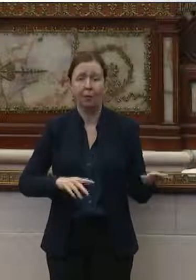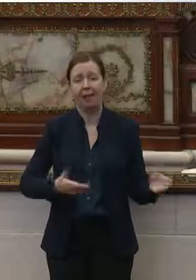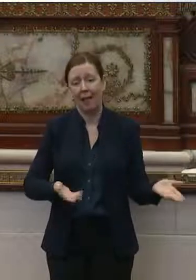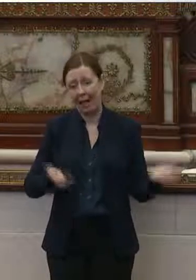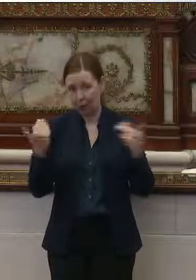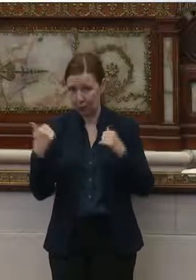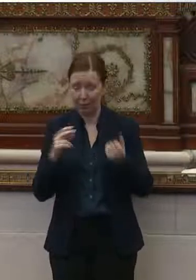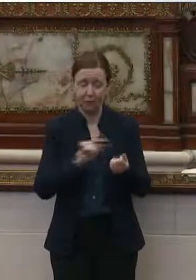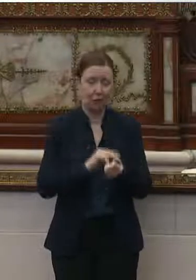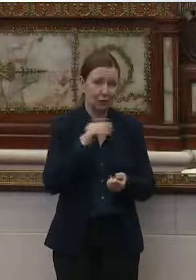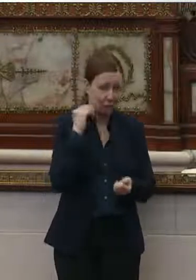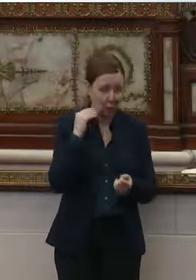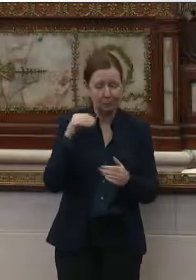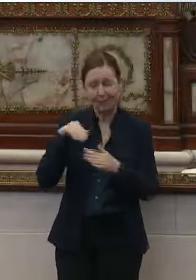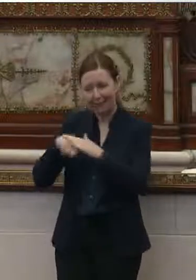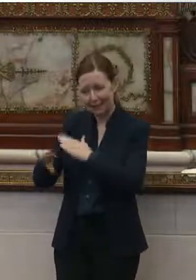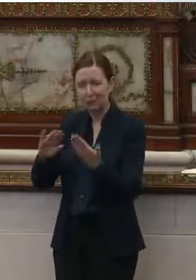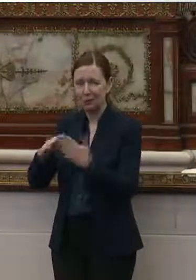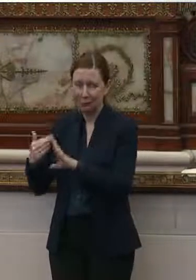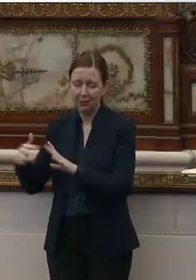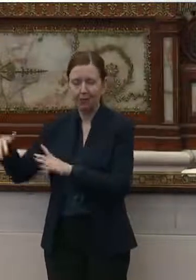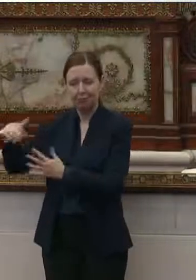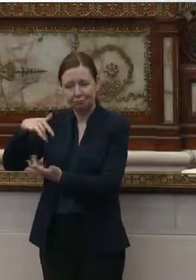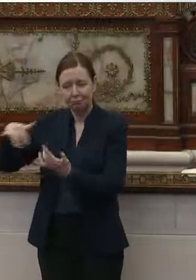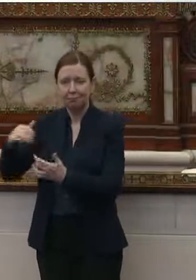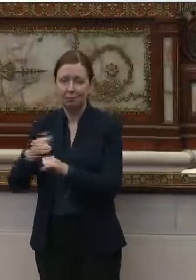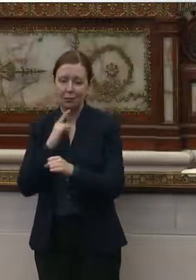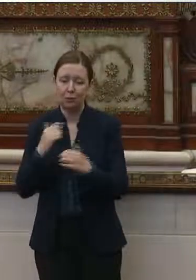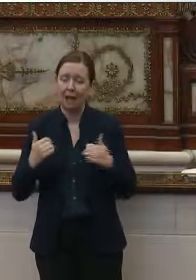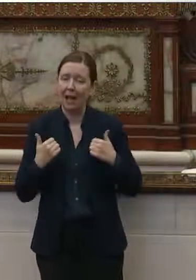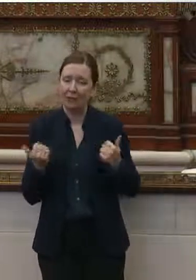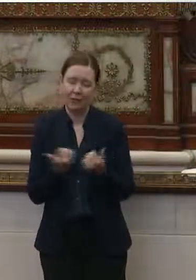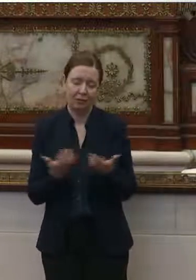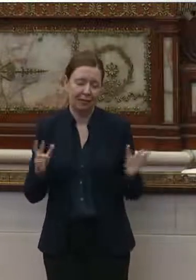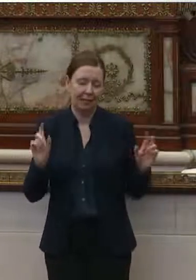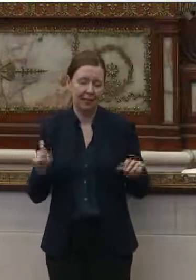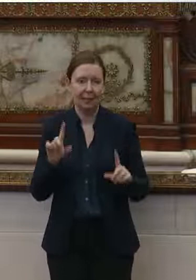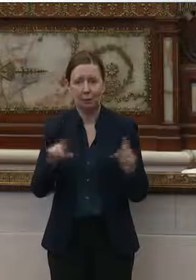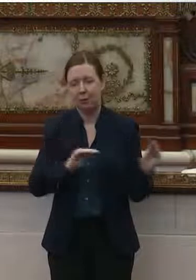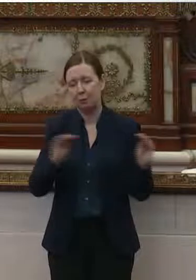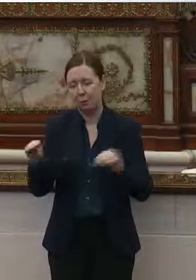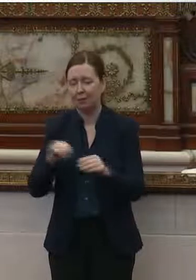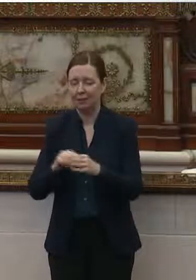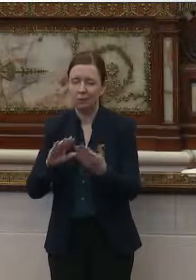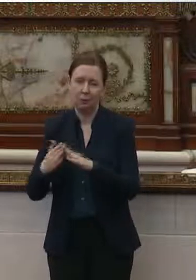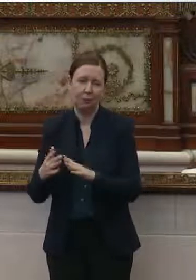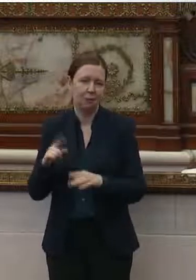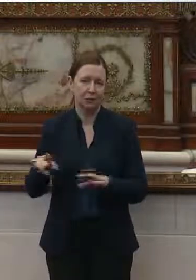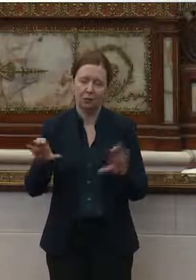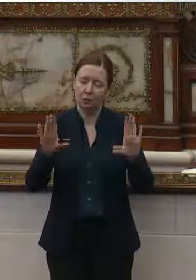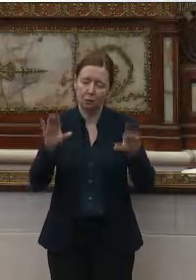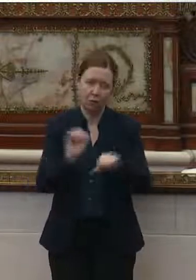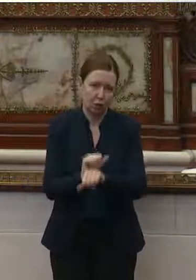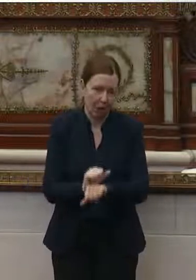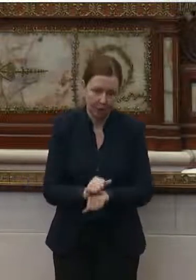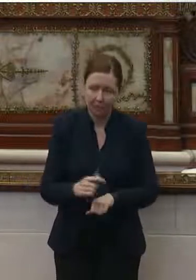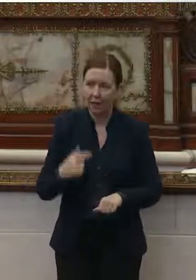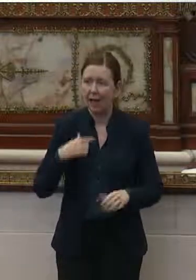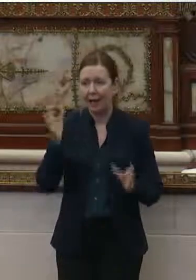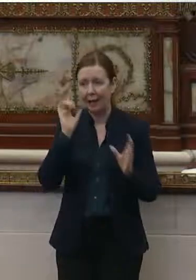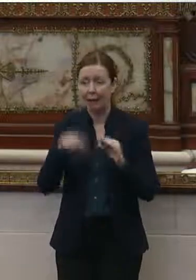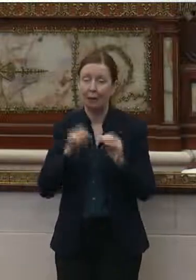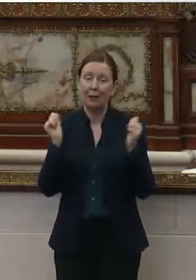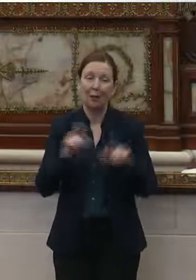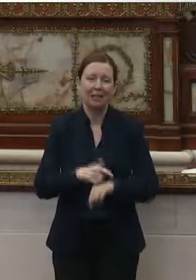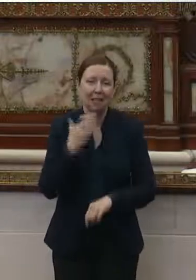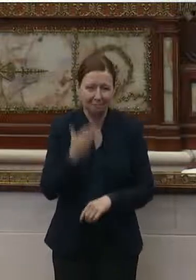nursing homes and into the community, make sure that they've got everything that they need when they move into the community. So you all do a fantastic job and I hear about it all